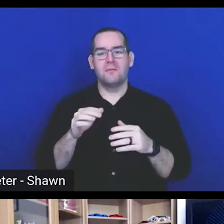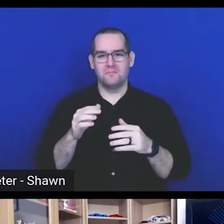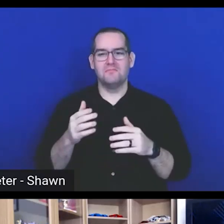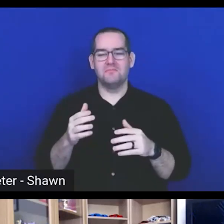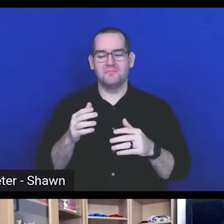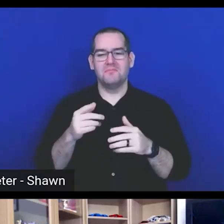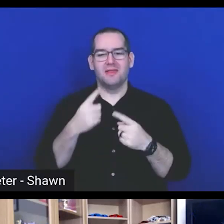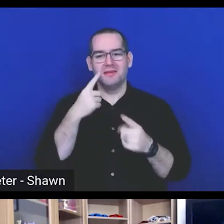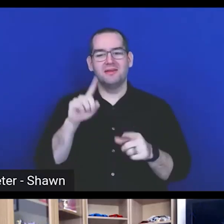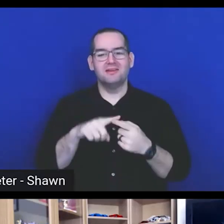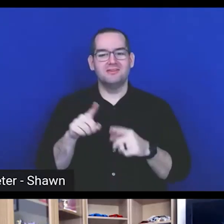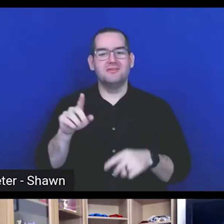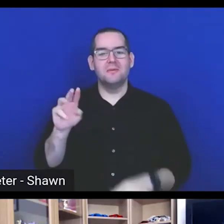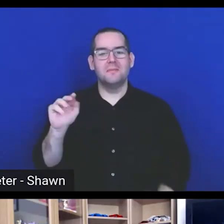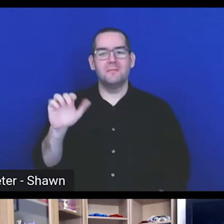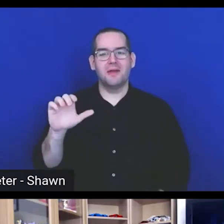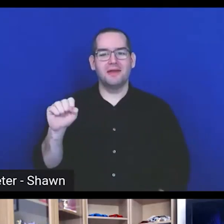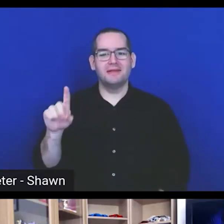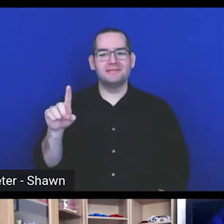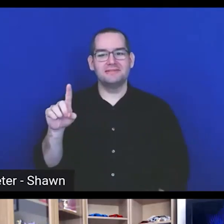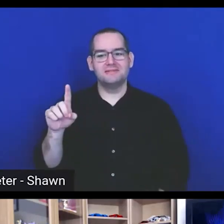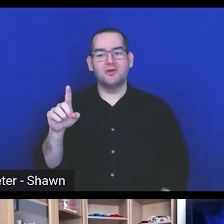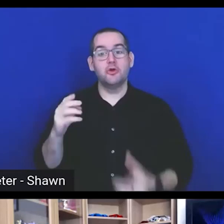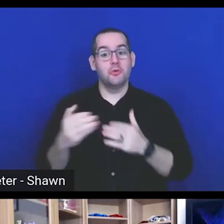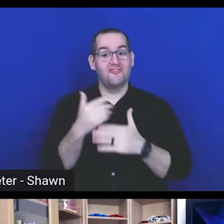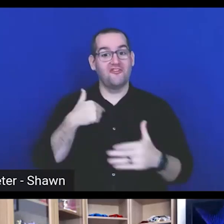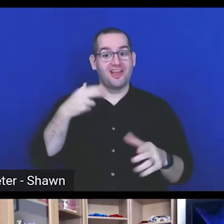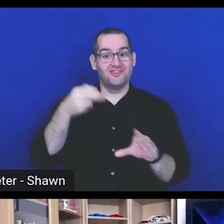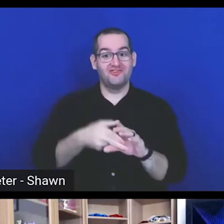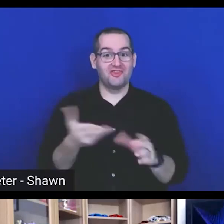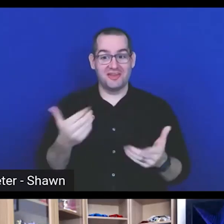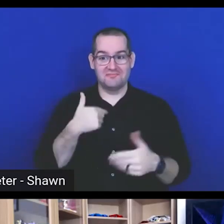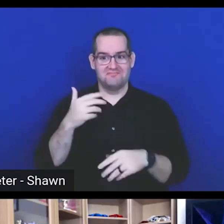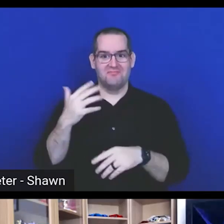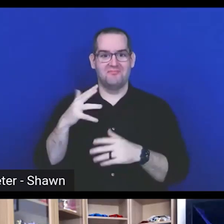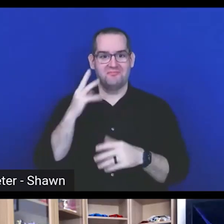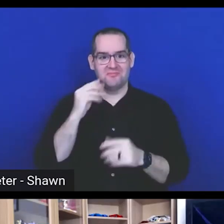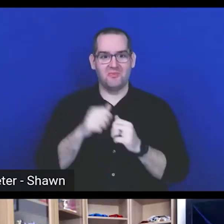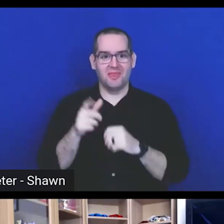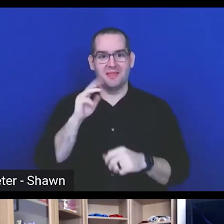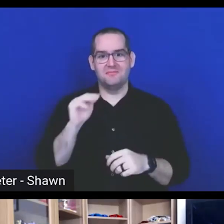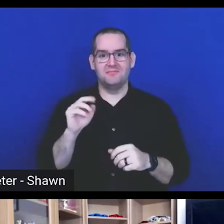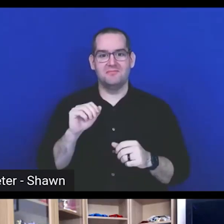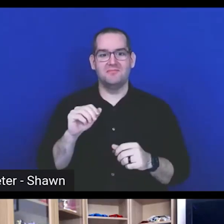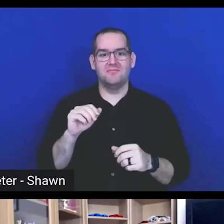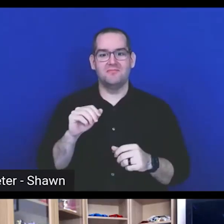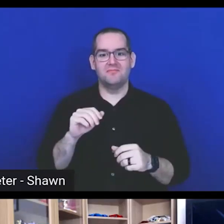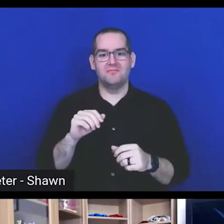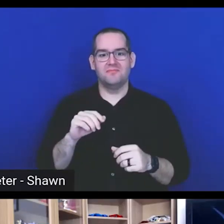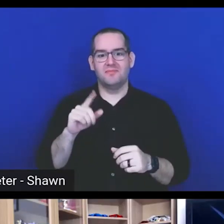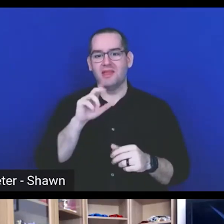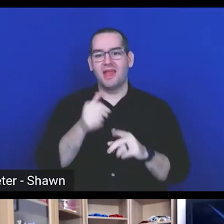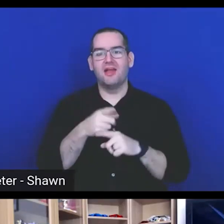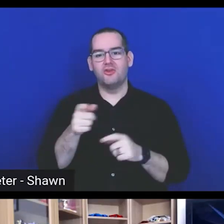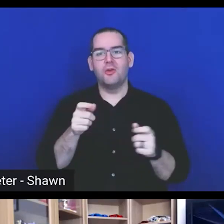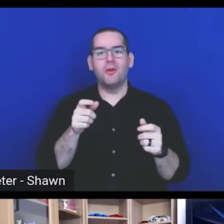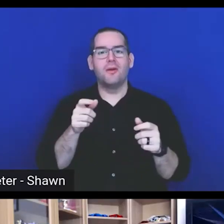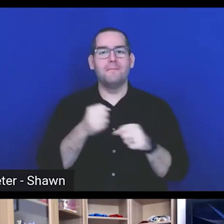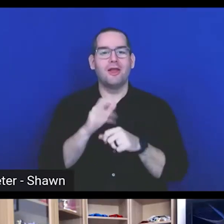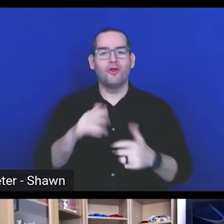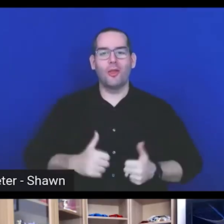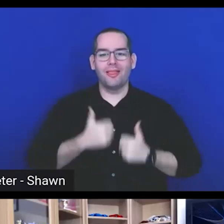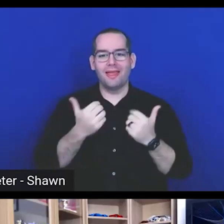that capacity since before I even joined here. So he's going to be talking about how you can make your life easier,